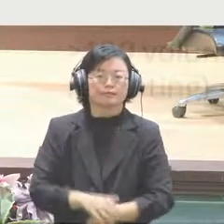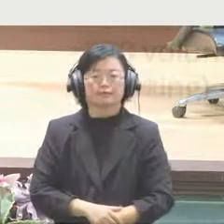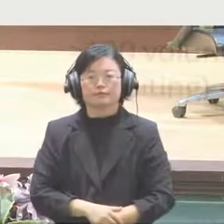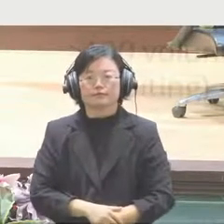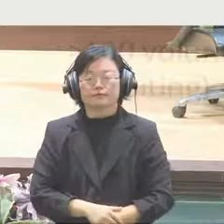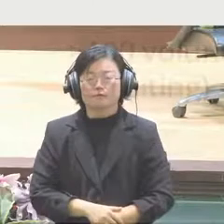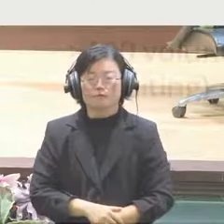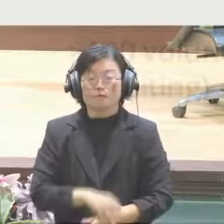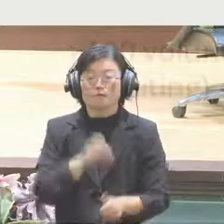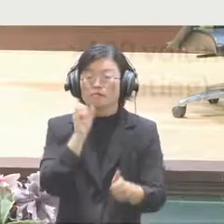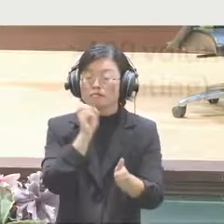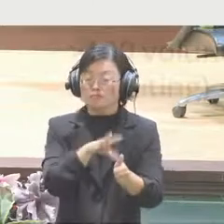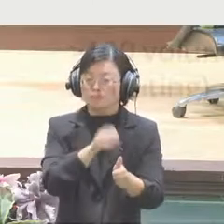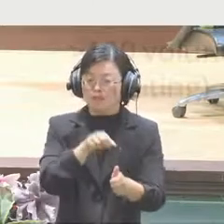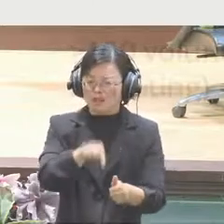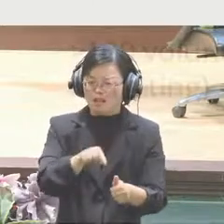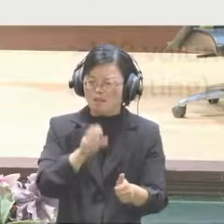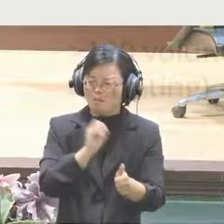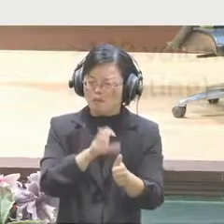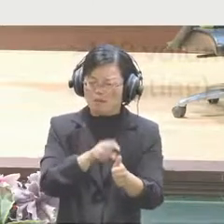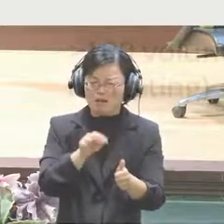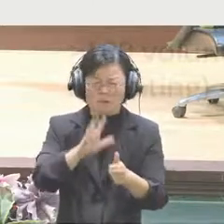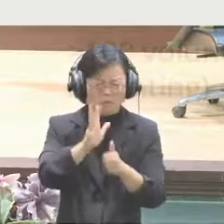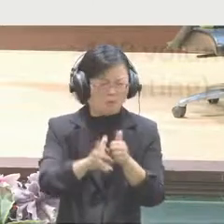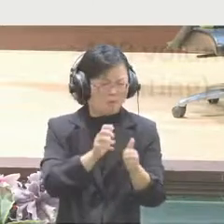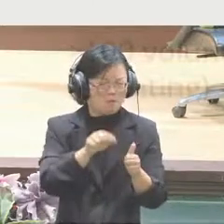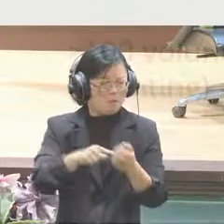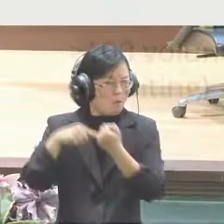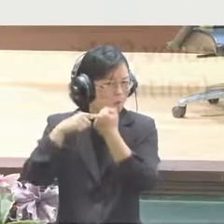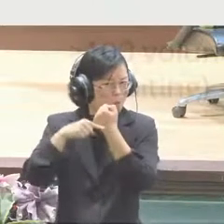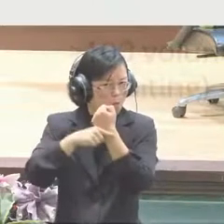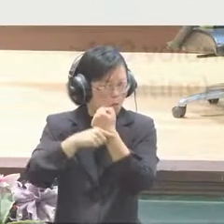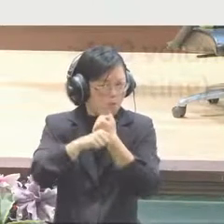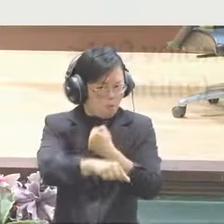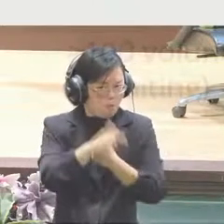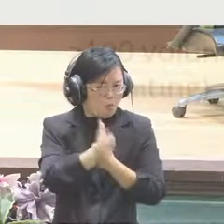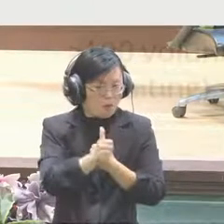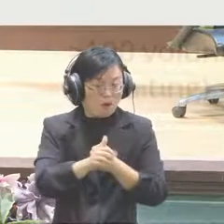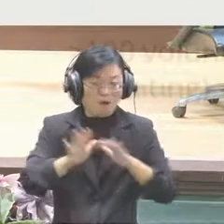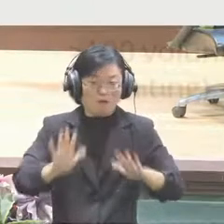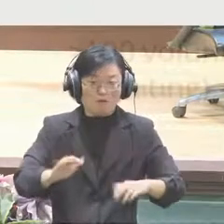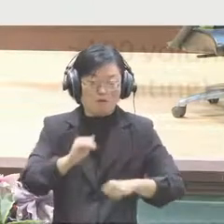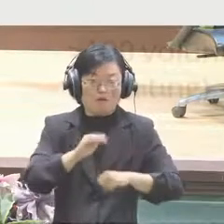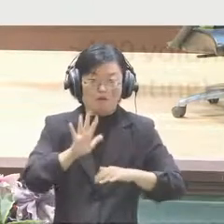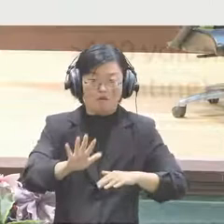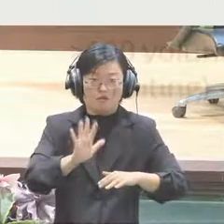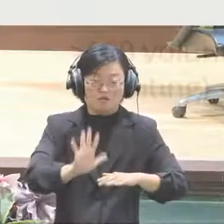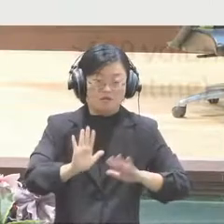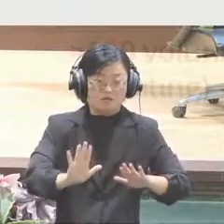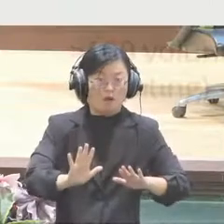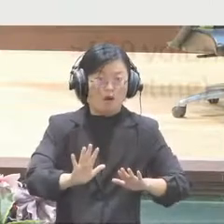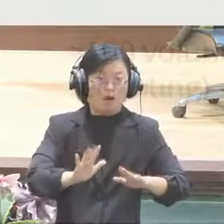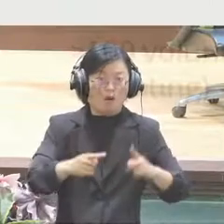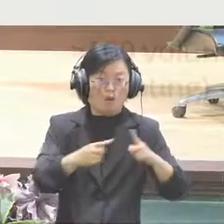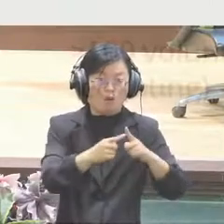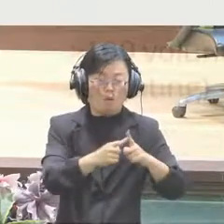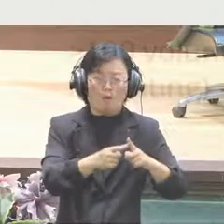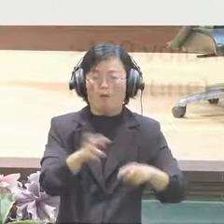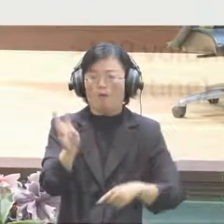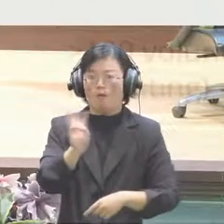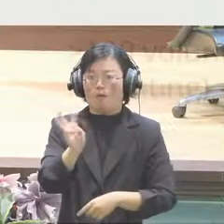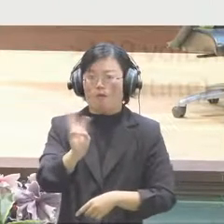we have 30 members from different professions, like architects, surveyors, activists, social workers, who would